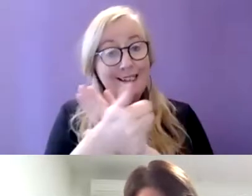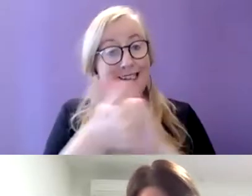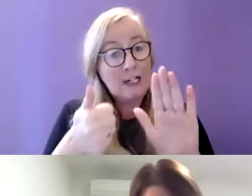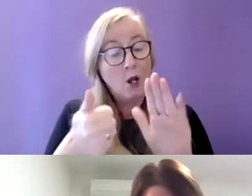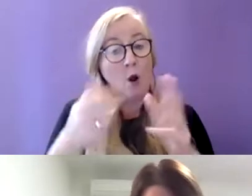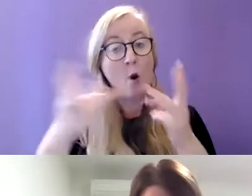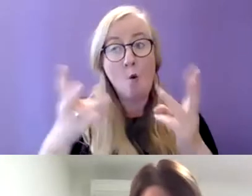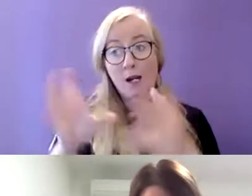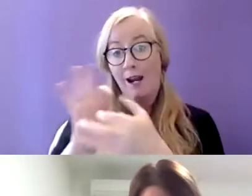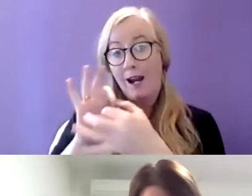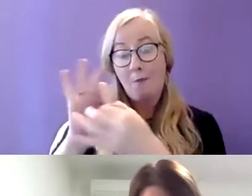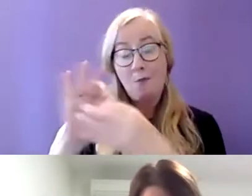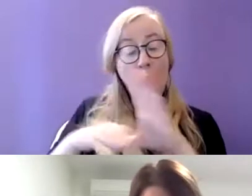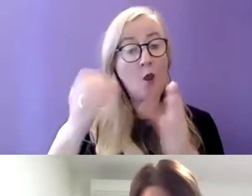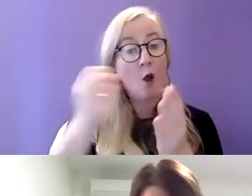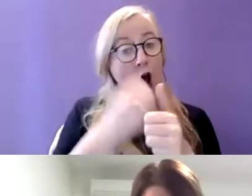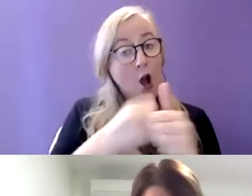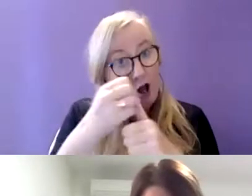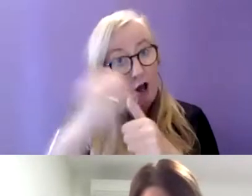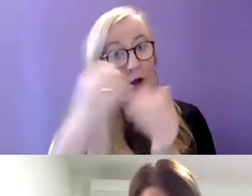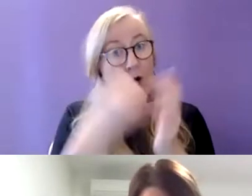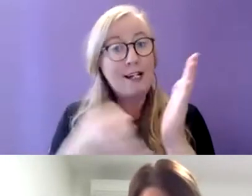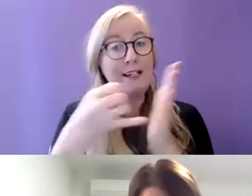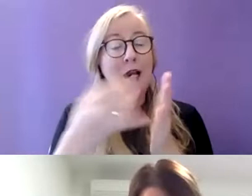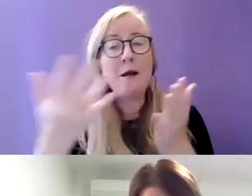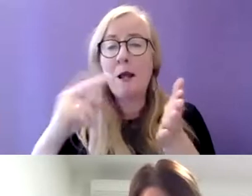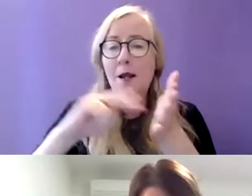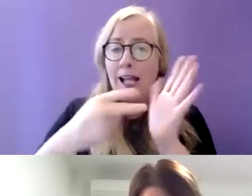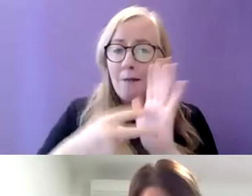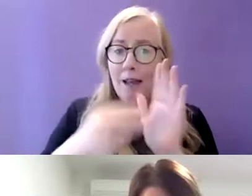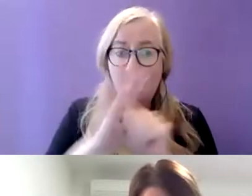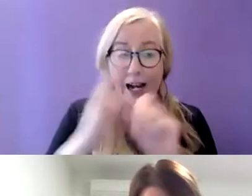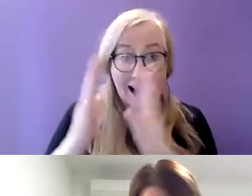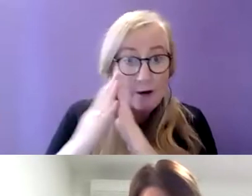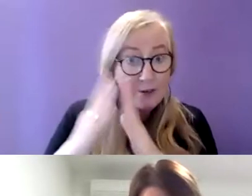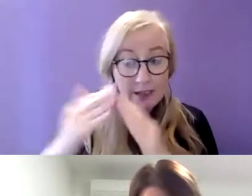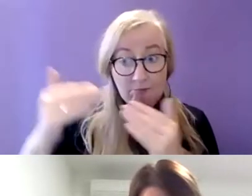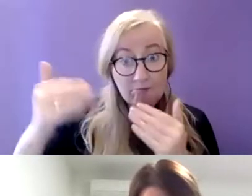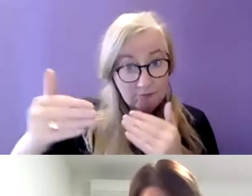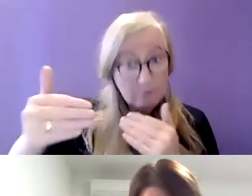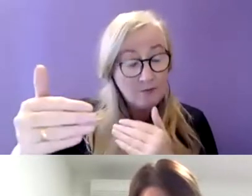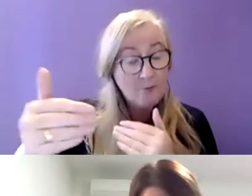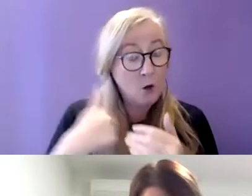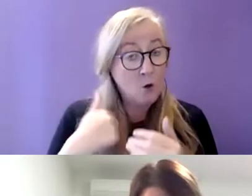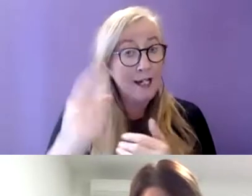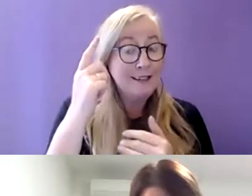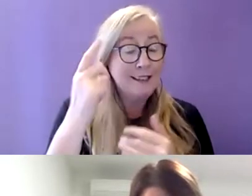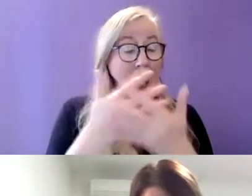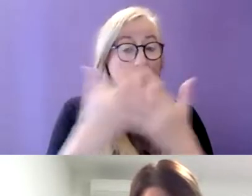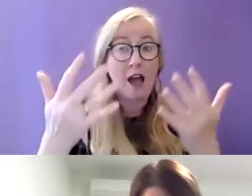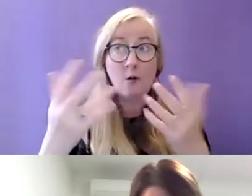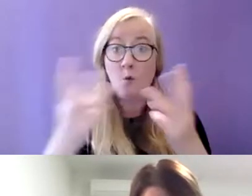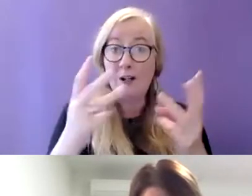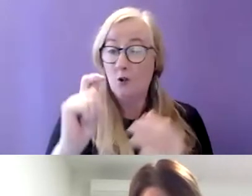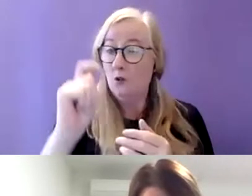collaboratively with other agencies to plan for housing and we've done a lot of work in recent